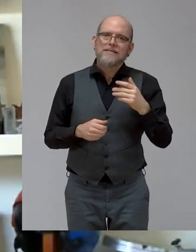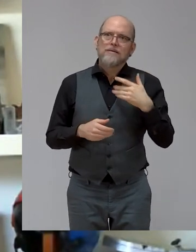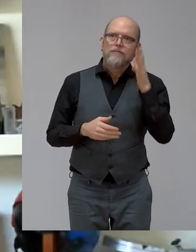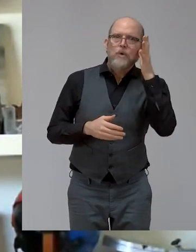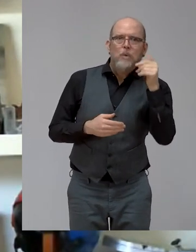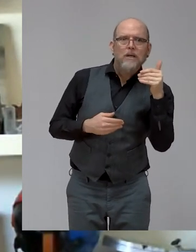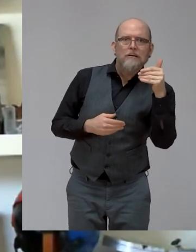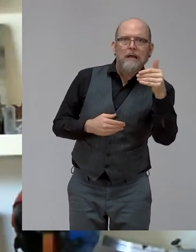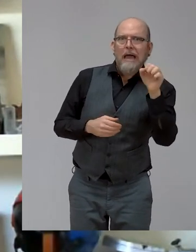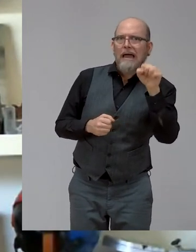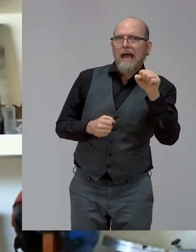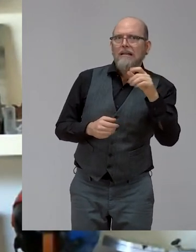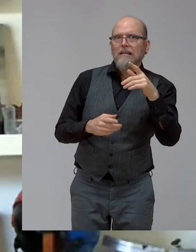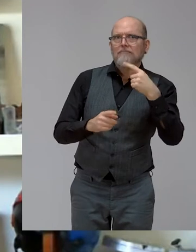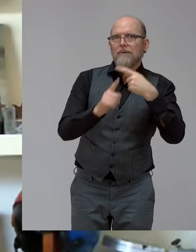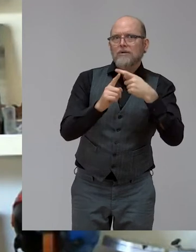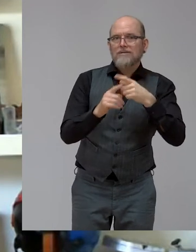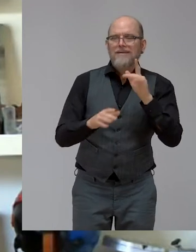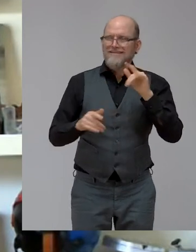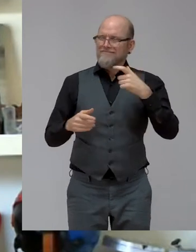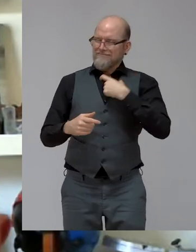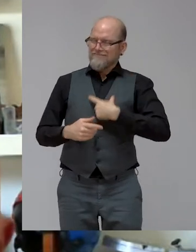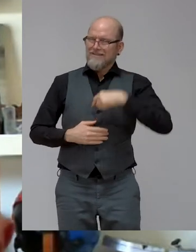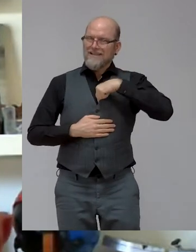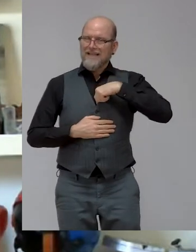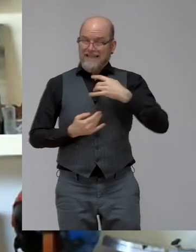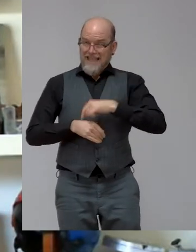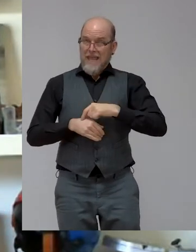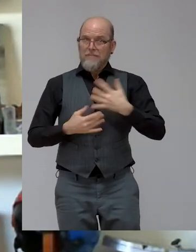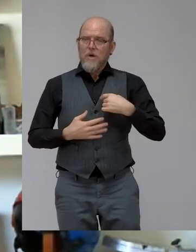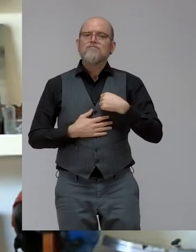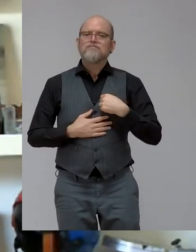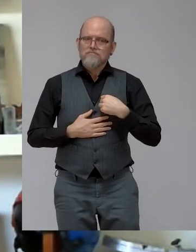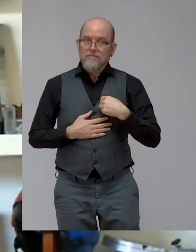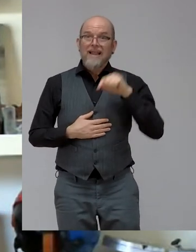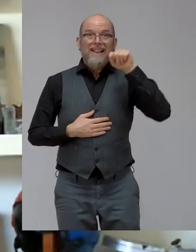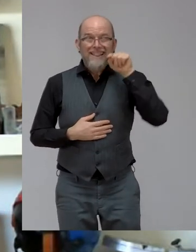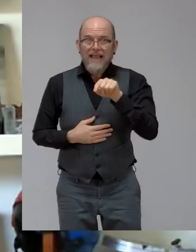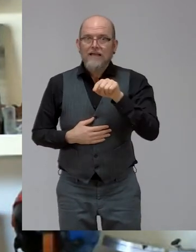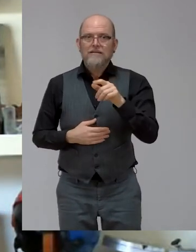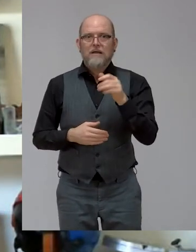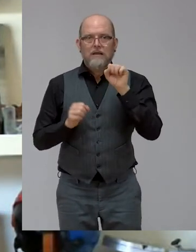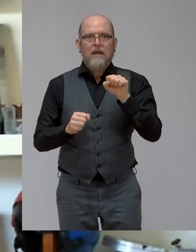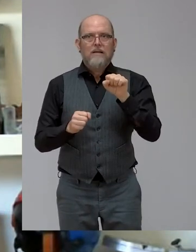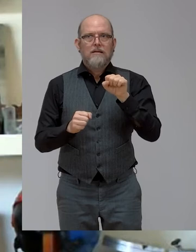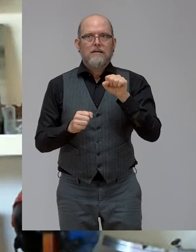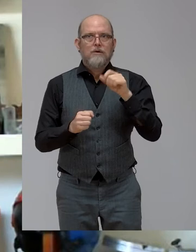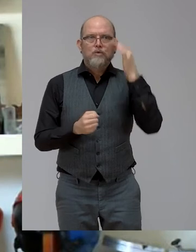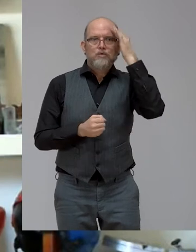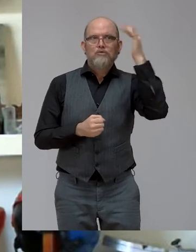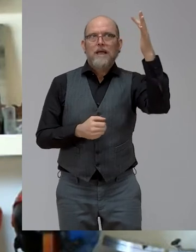And this is the point where you have your dream. And when you have your dream,